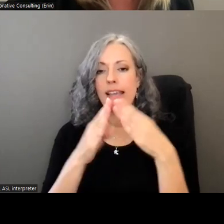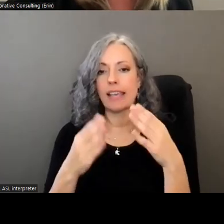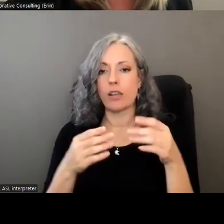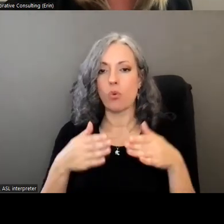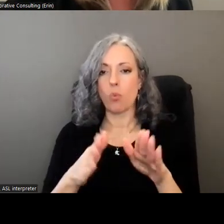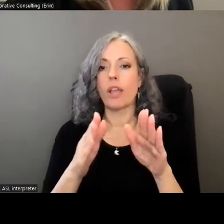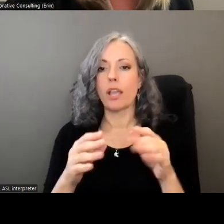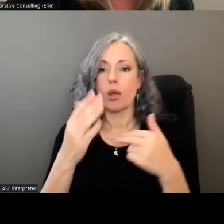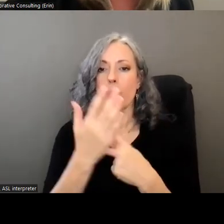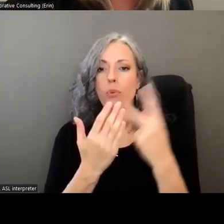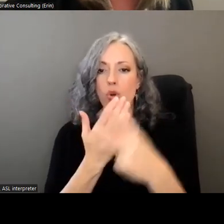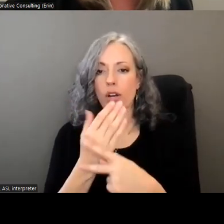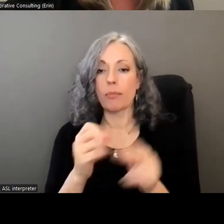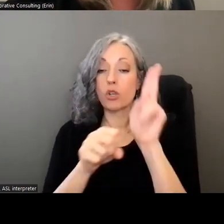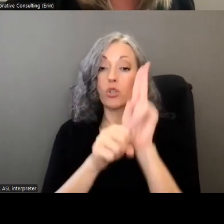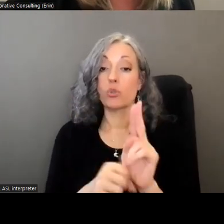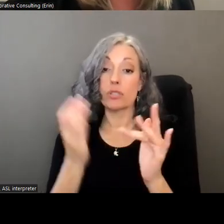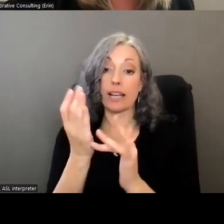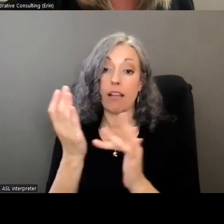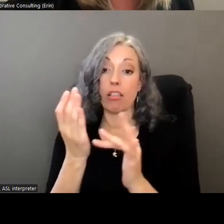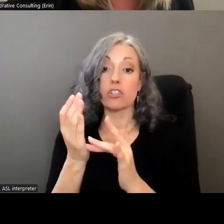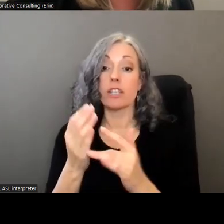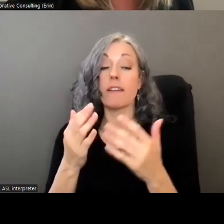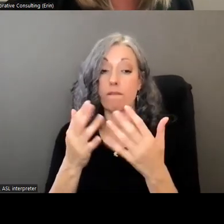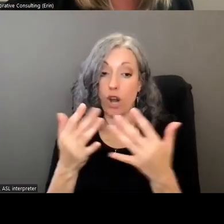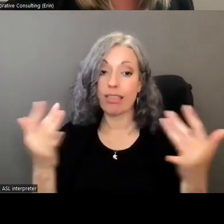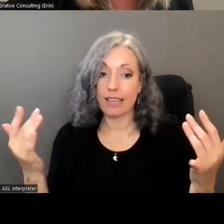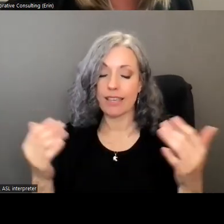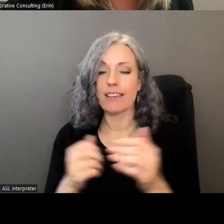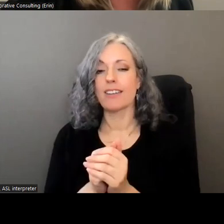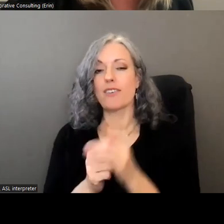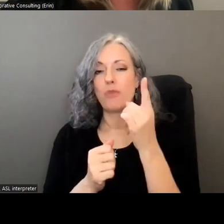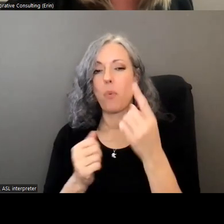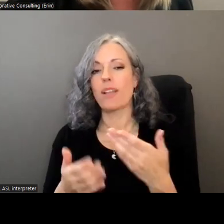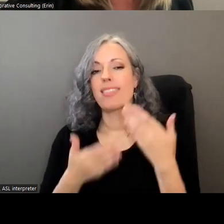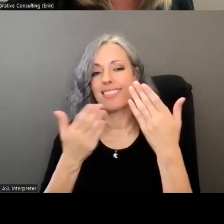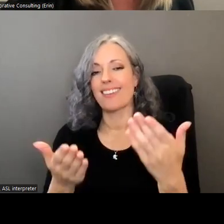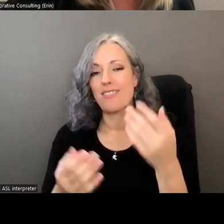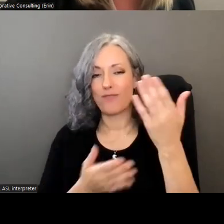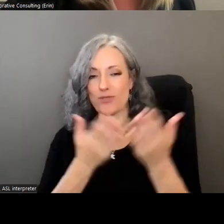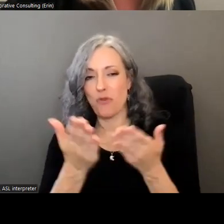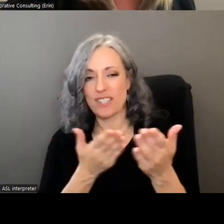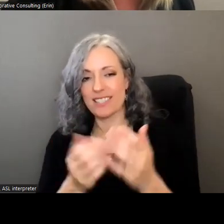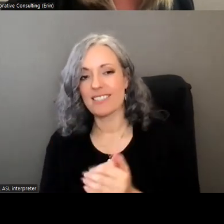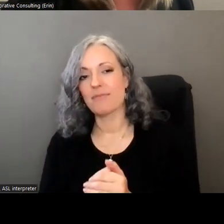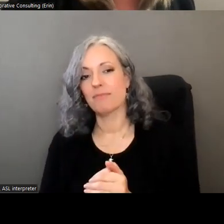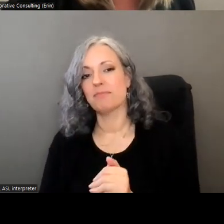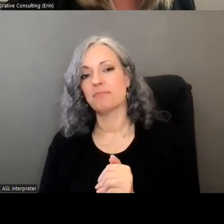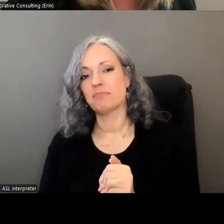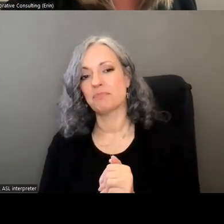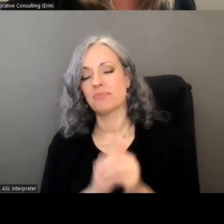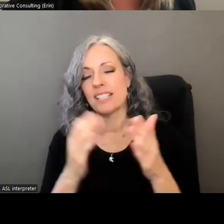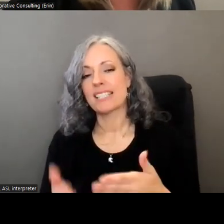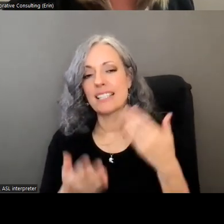-friendly technology um again serving as entry points to coordinate a single delivery of services uh to deliver